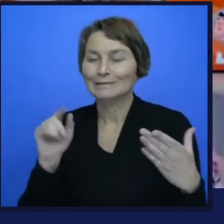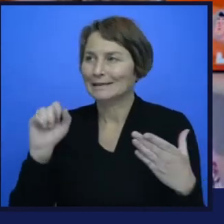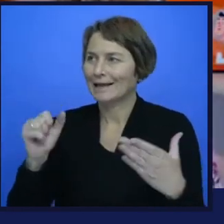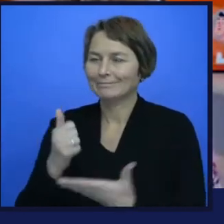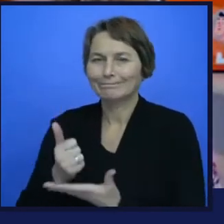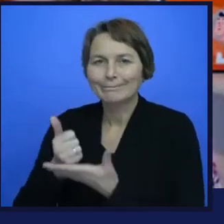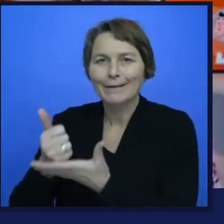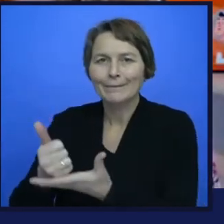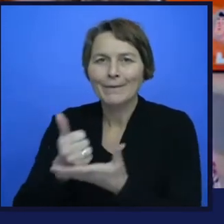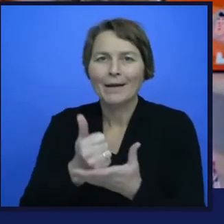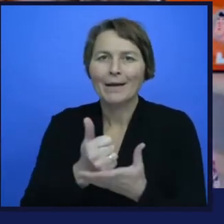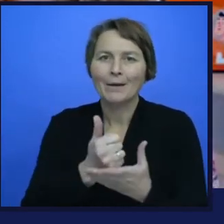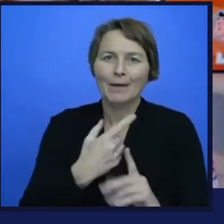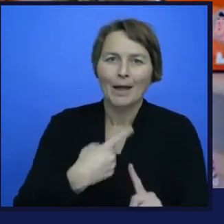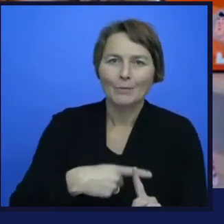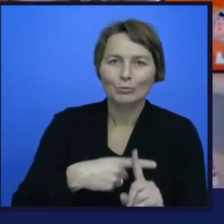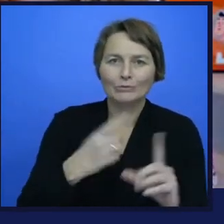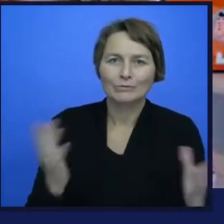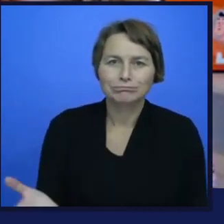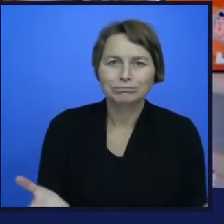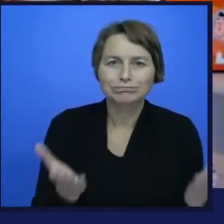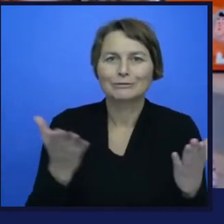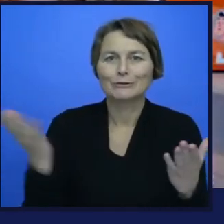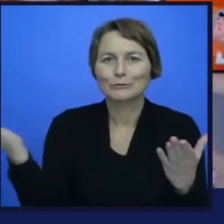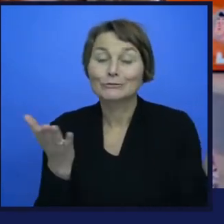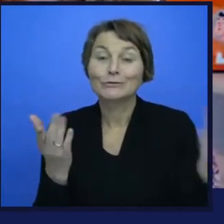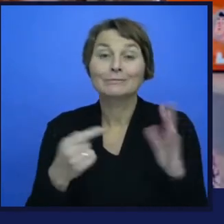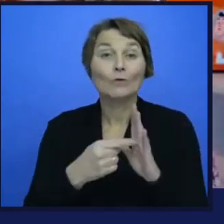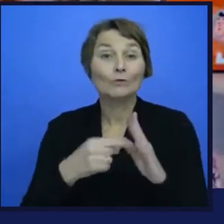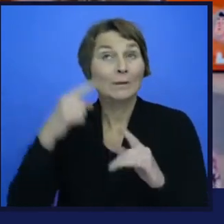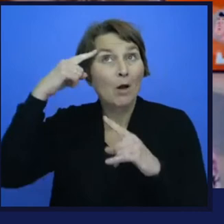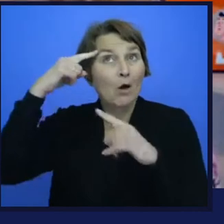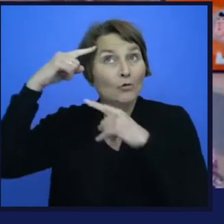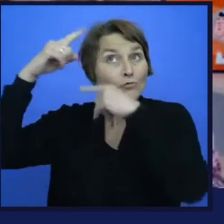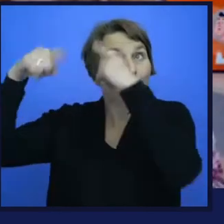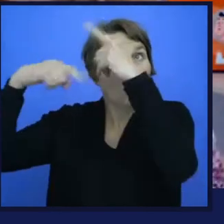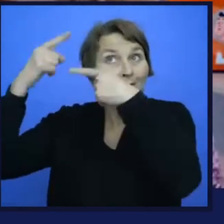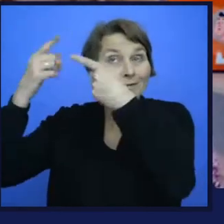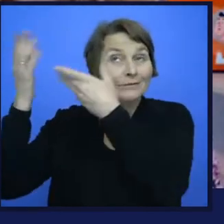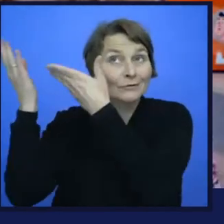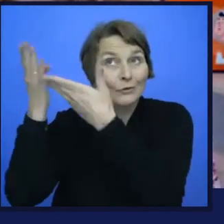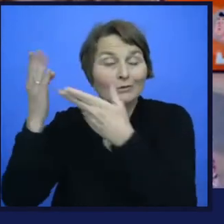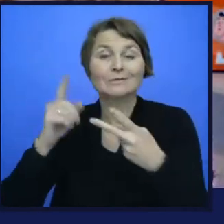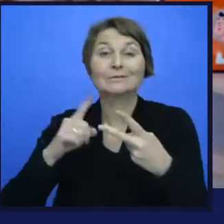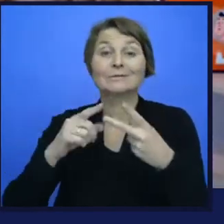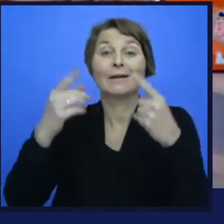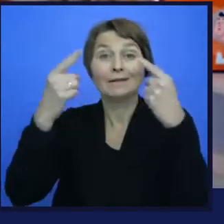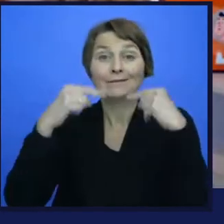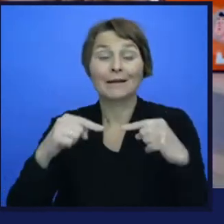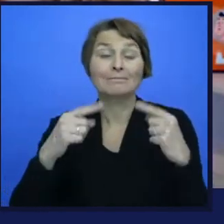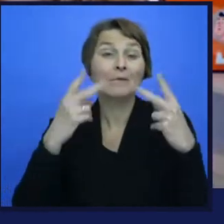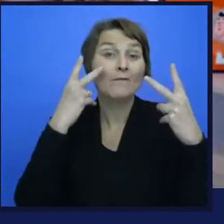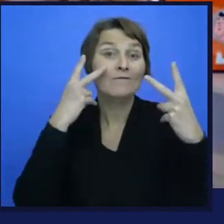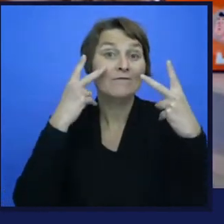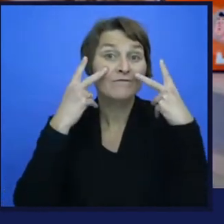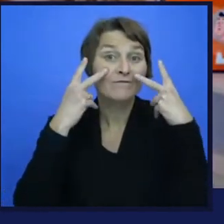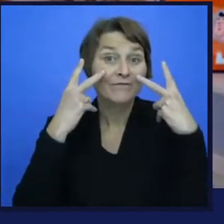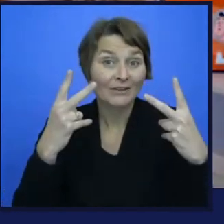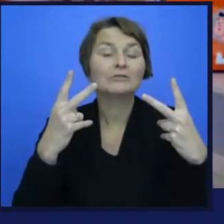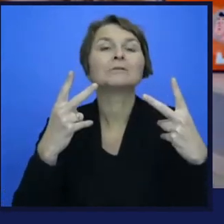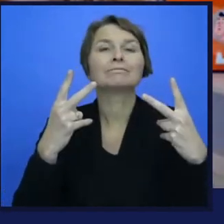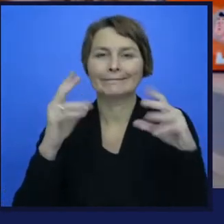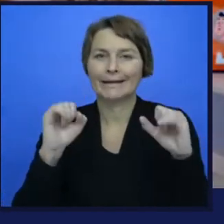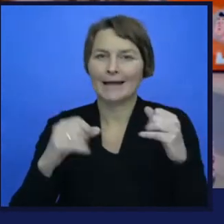there's enhancements in techs, cognitive services, then vision also has additional capabilities. So